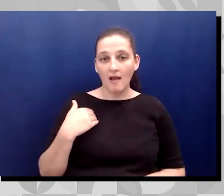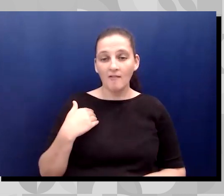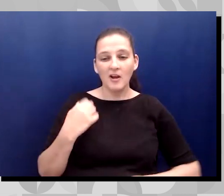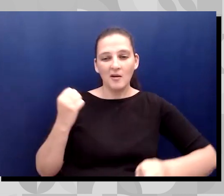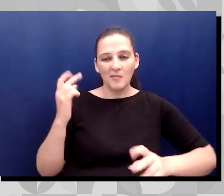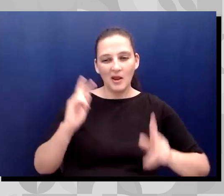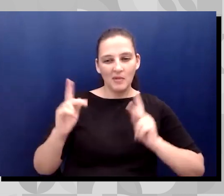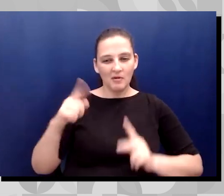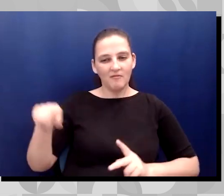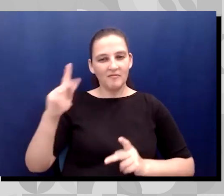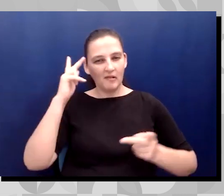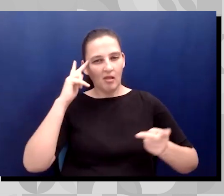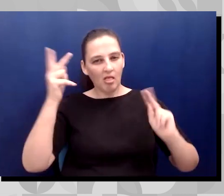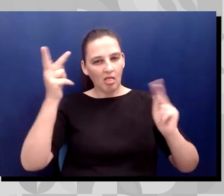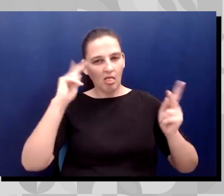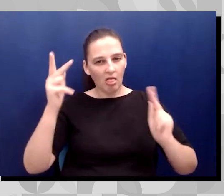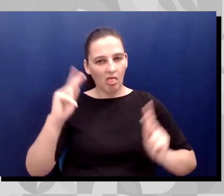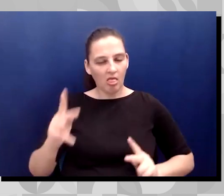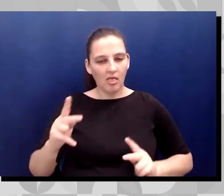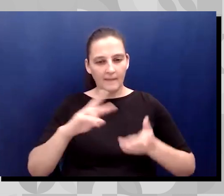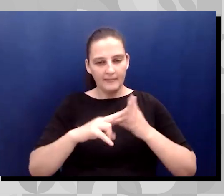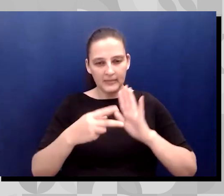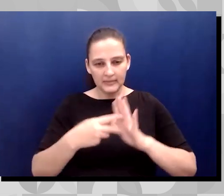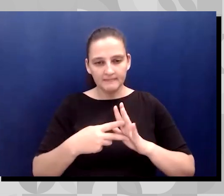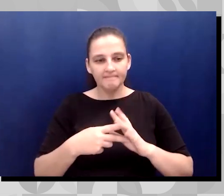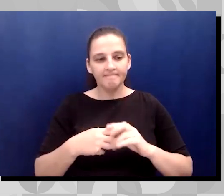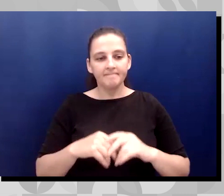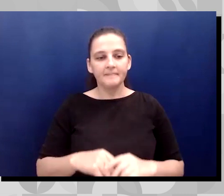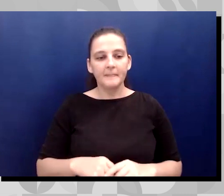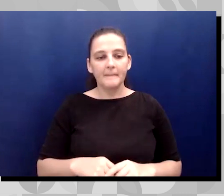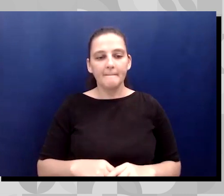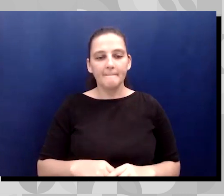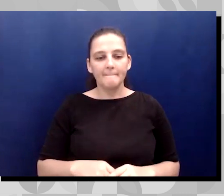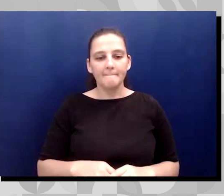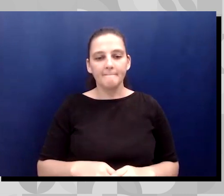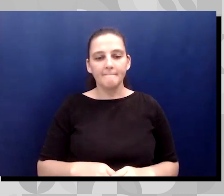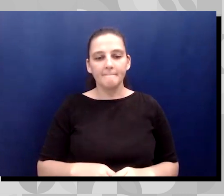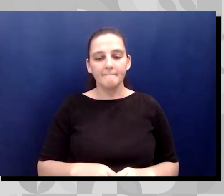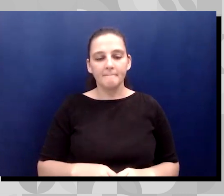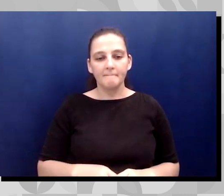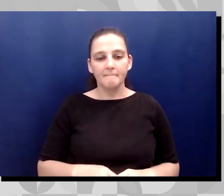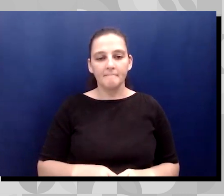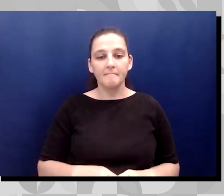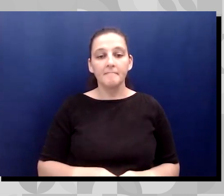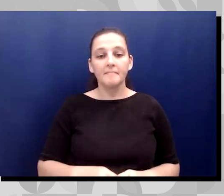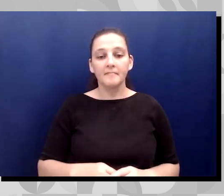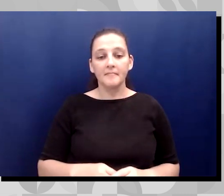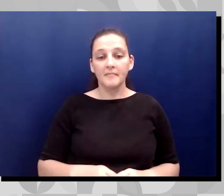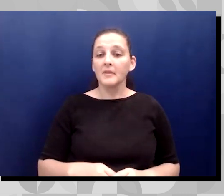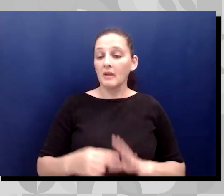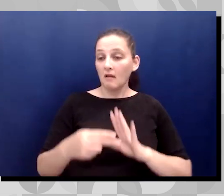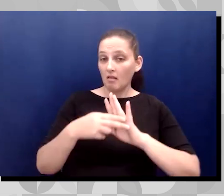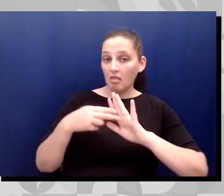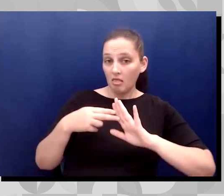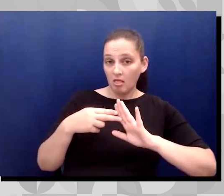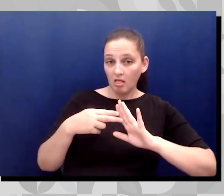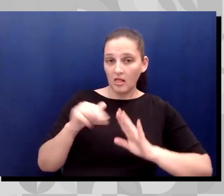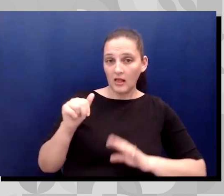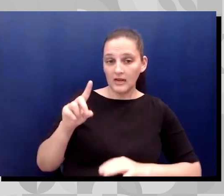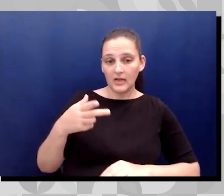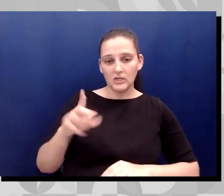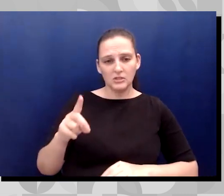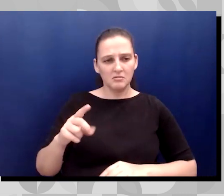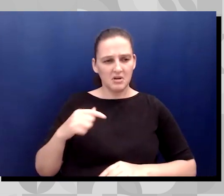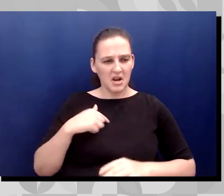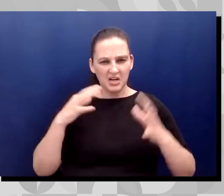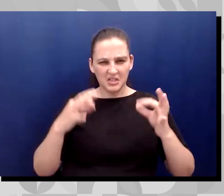Um, and, uh, following that diagnosis, I decided to become an expert on how to